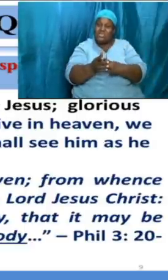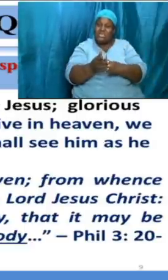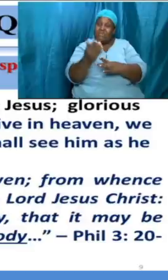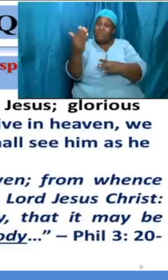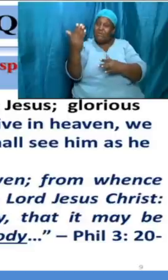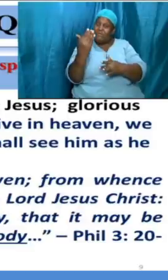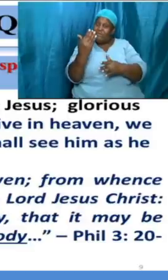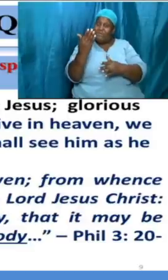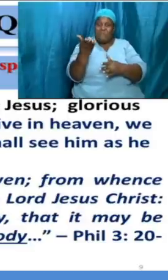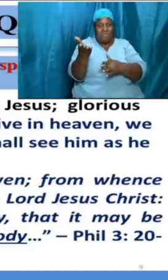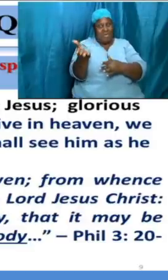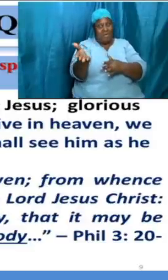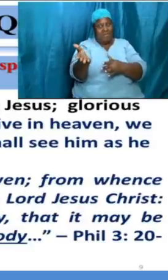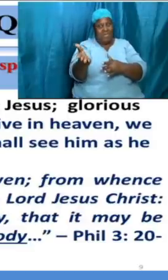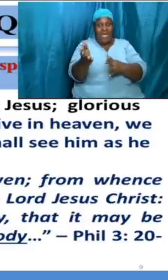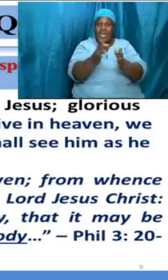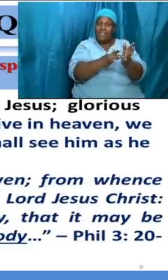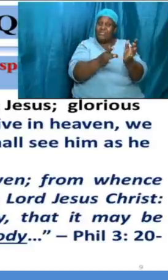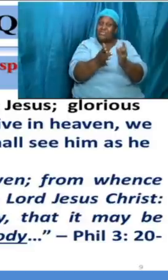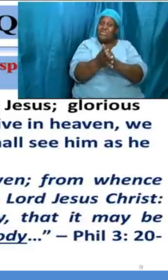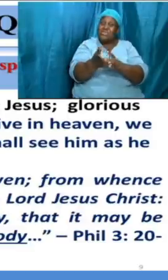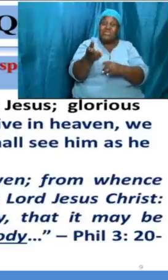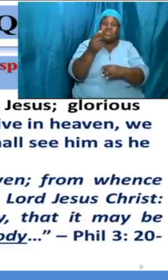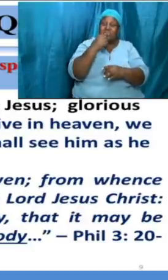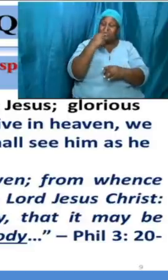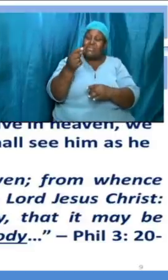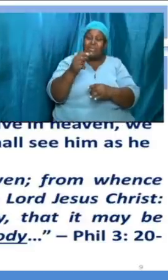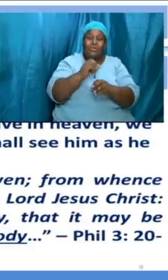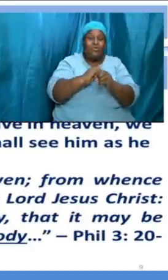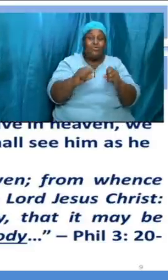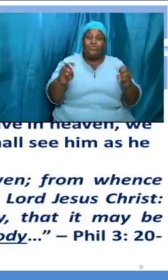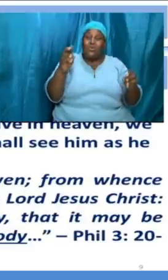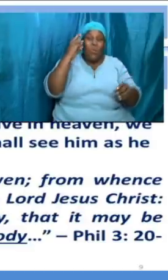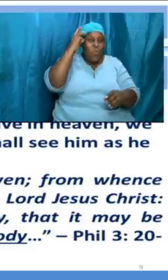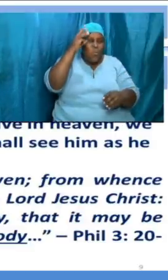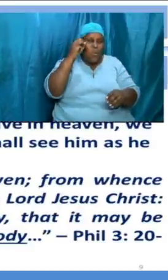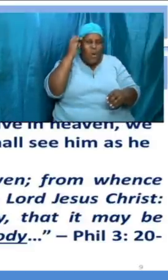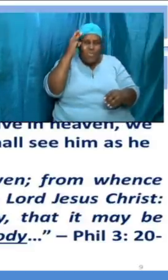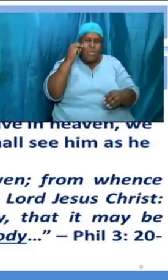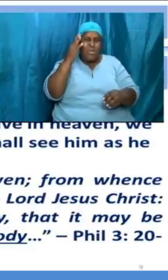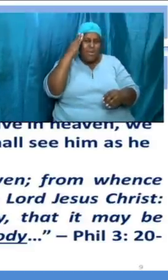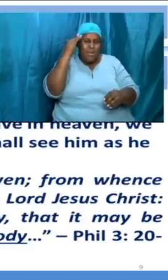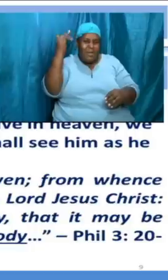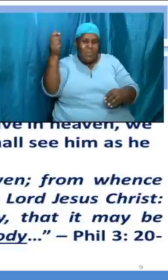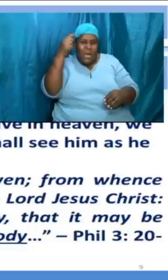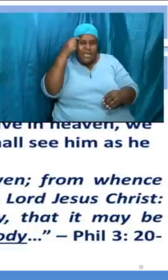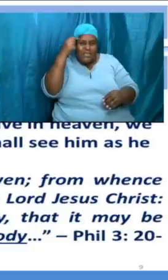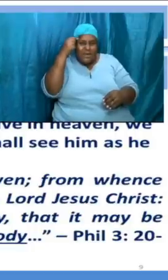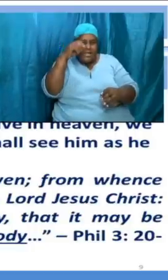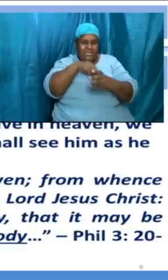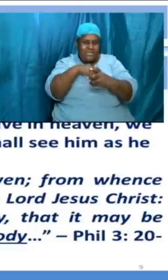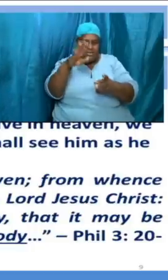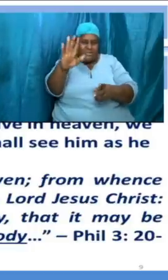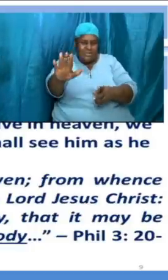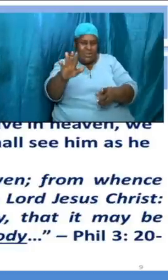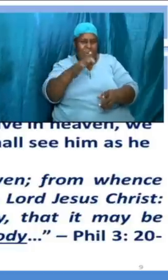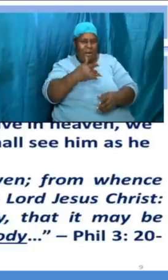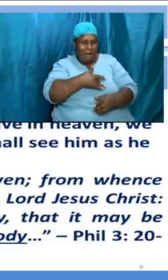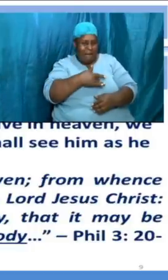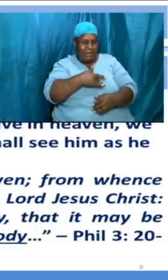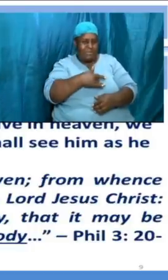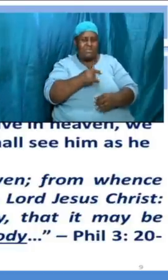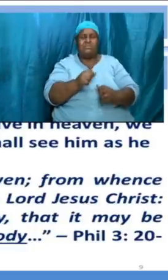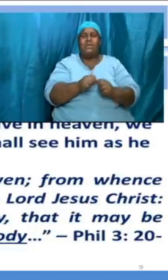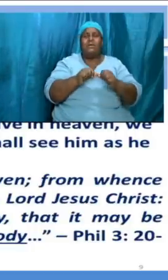troubled and why do thoughts arise in your heart he then go on to verse